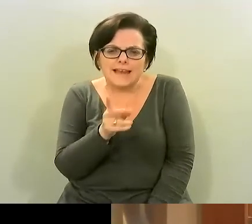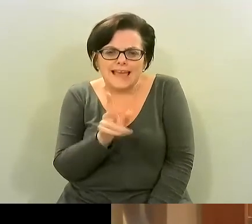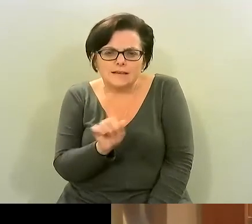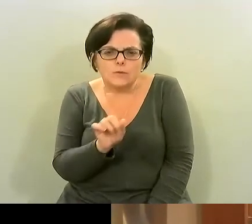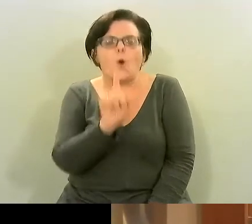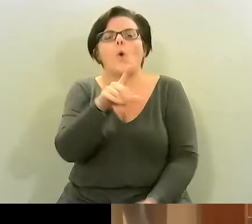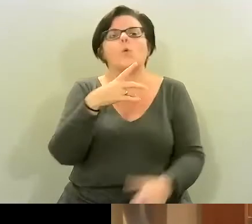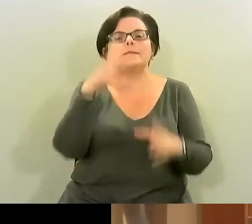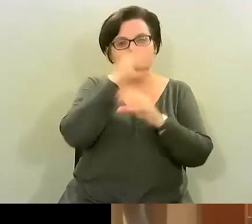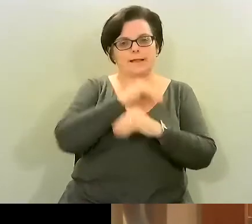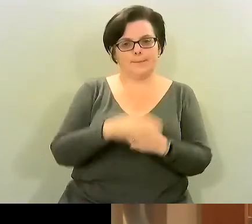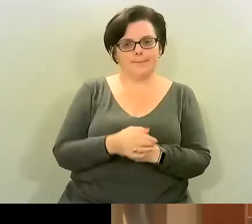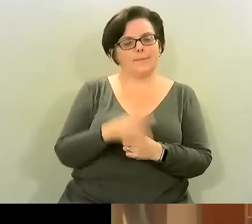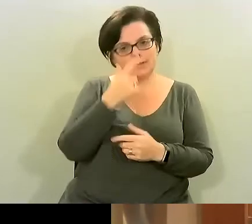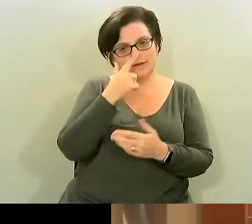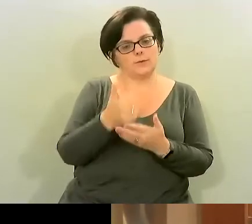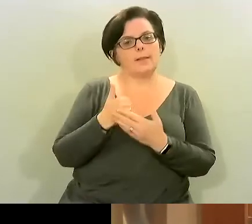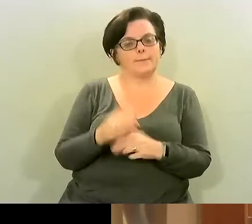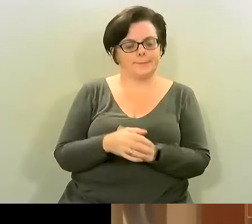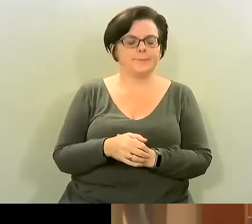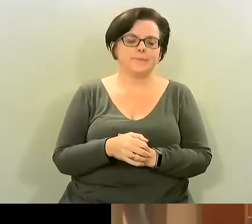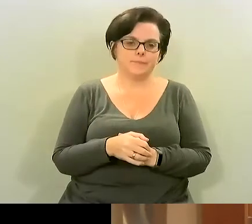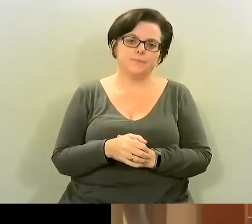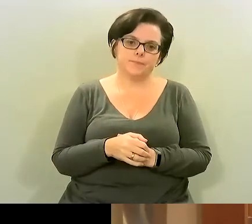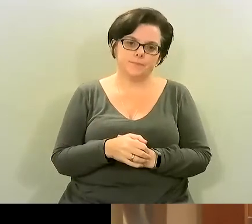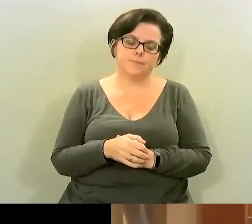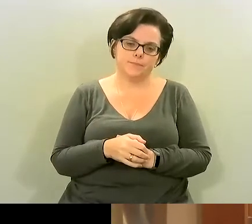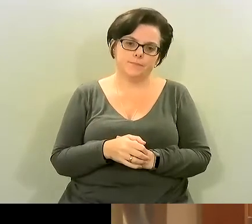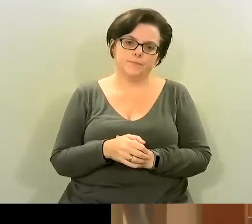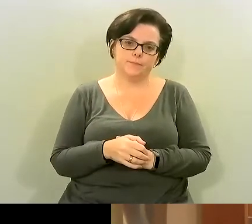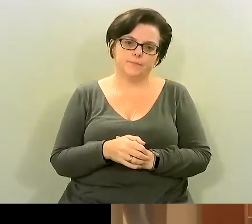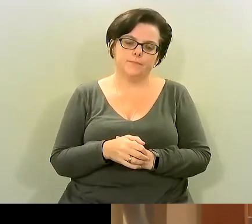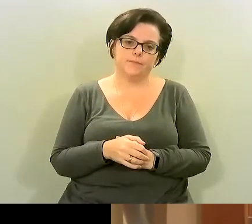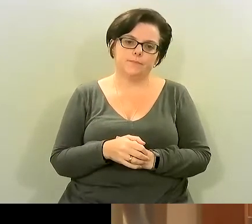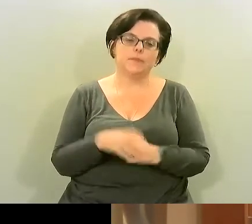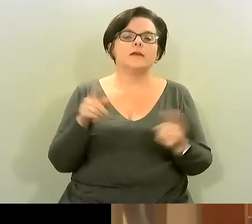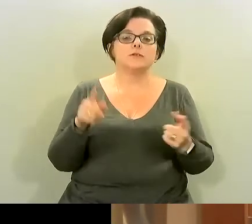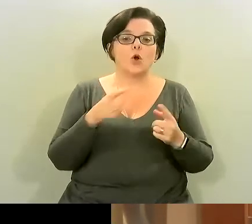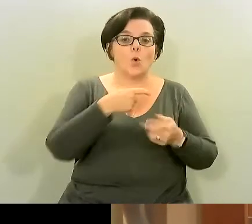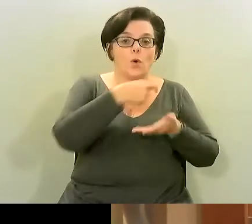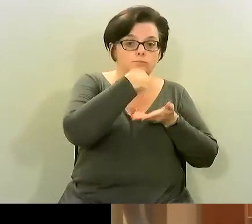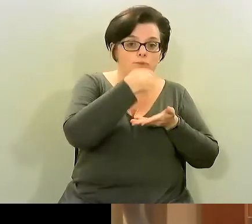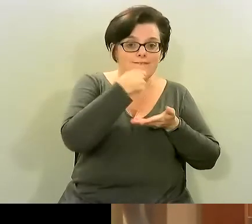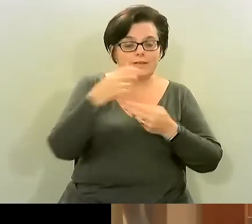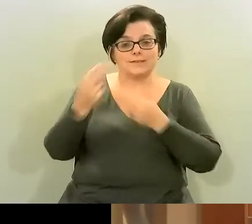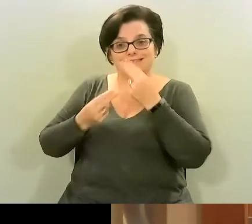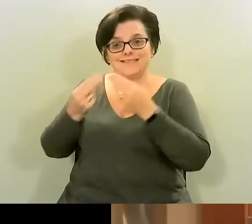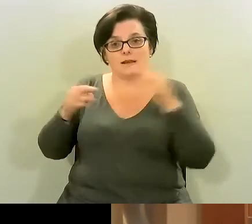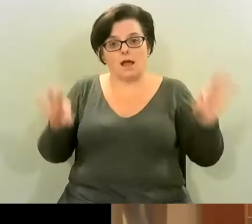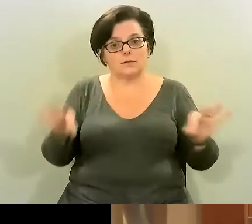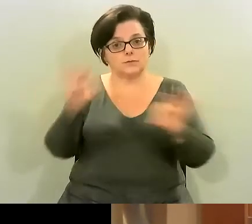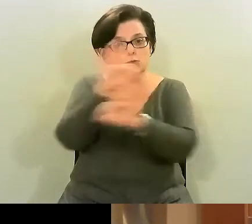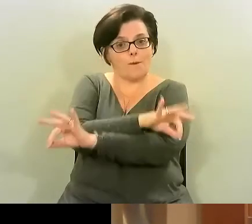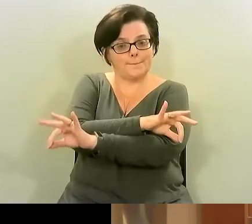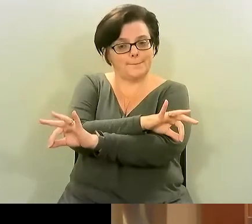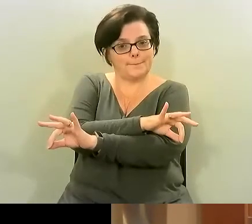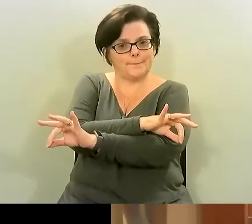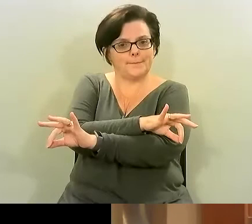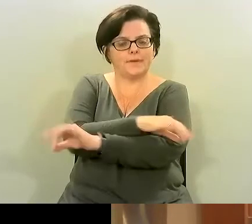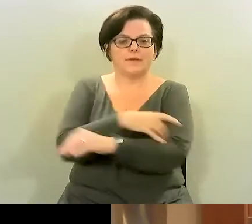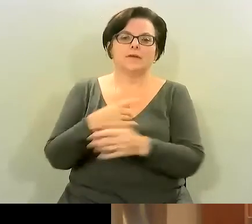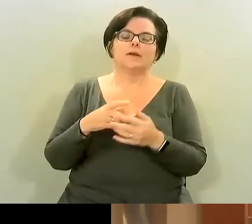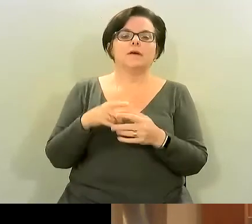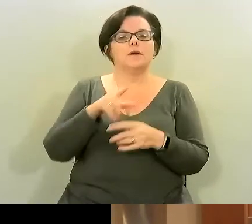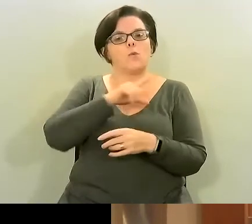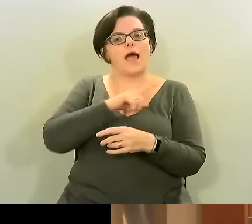particular that help you sleep better thank you so i like to uh flip uh flip breakfast for dinner um and i'm saying that sleep